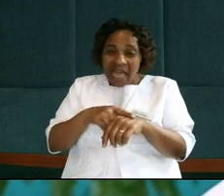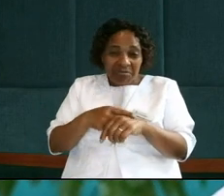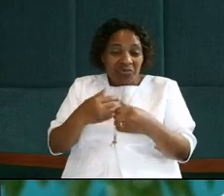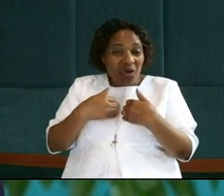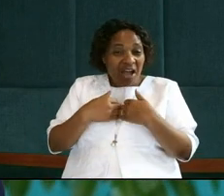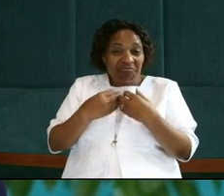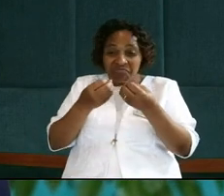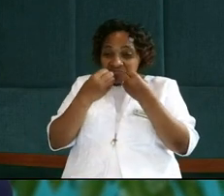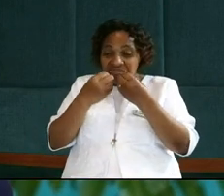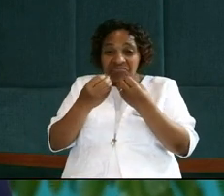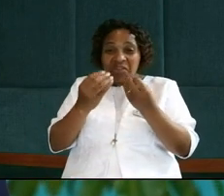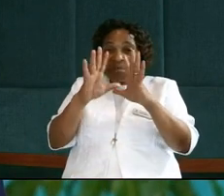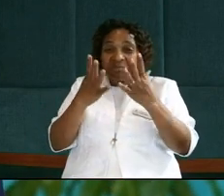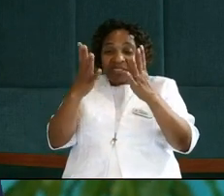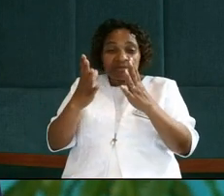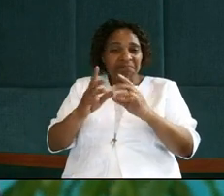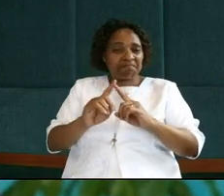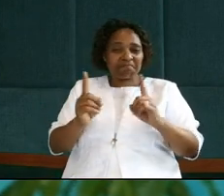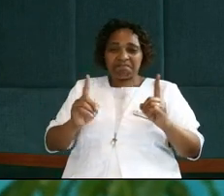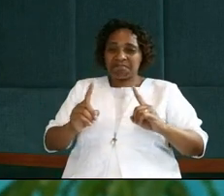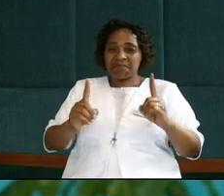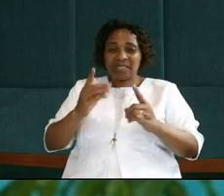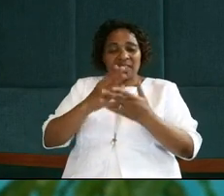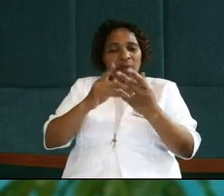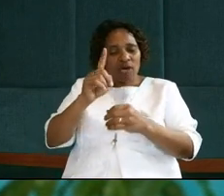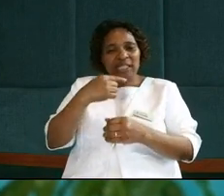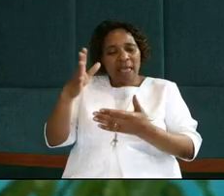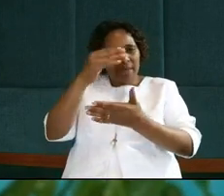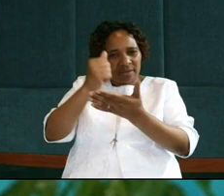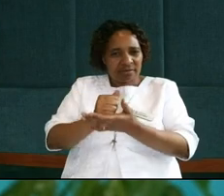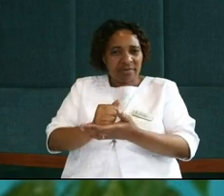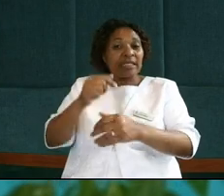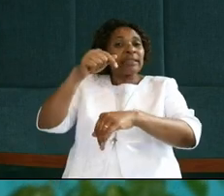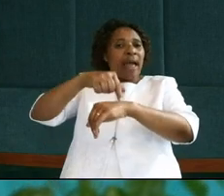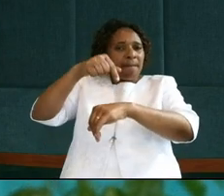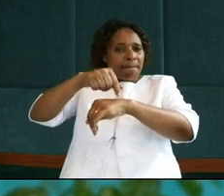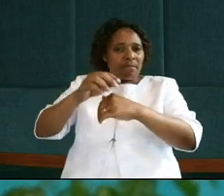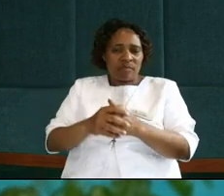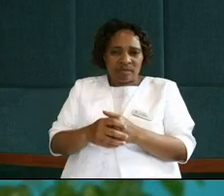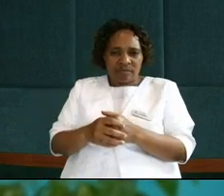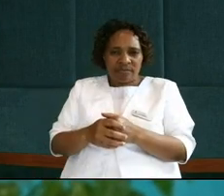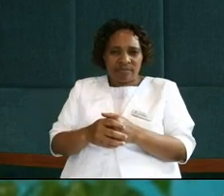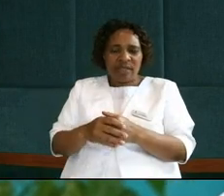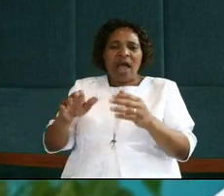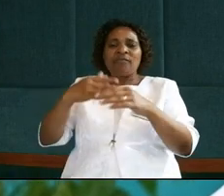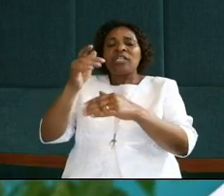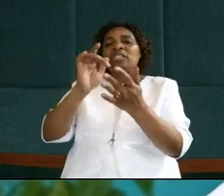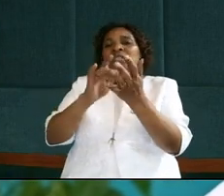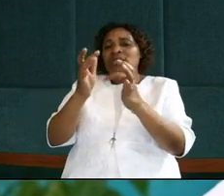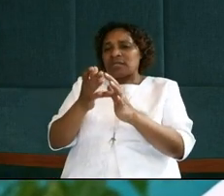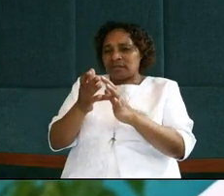other beings, I thought somebody would say amen, this is the time to ask Jesus,